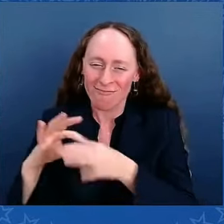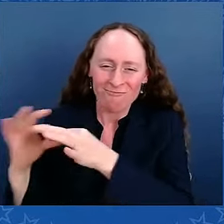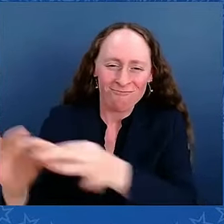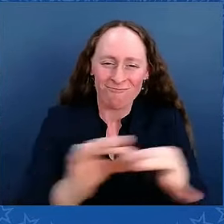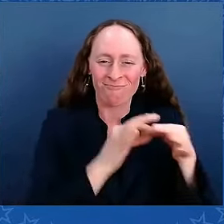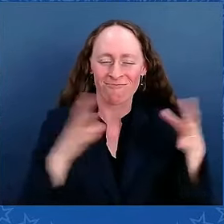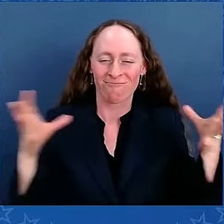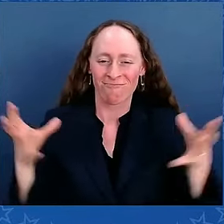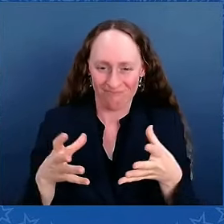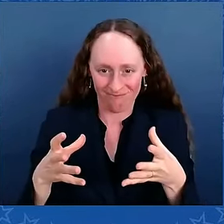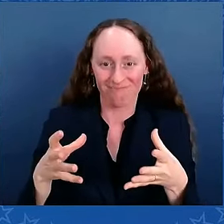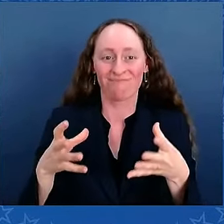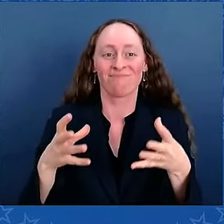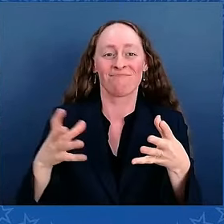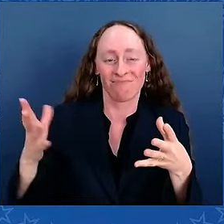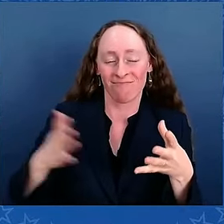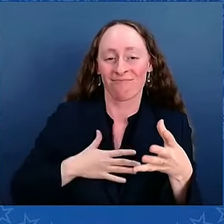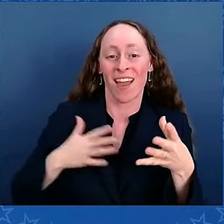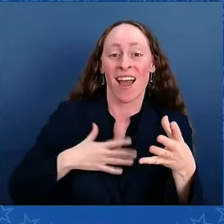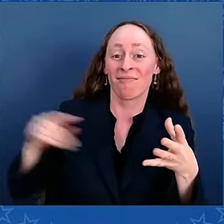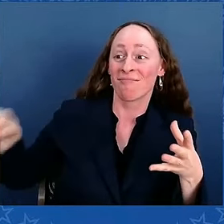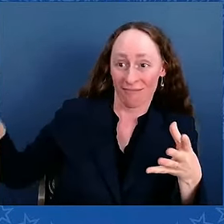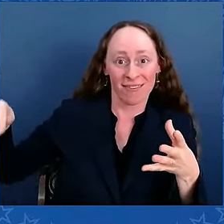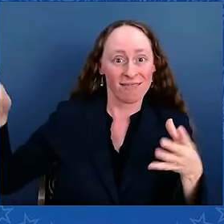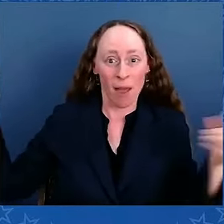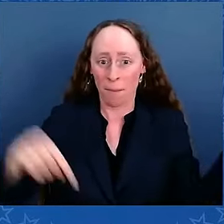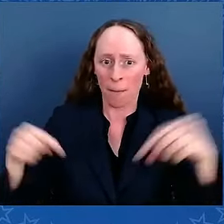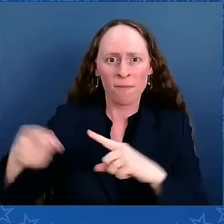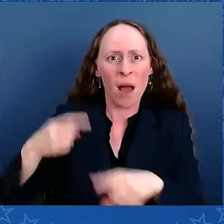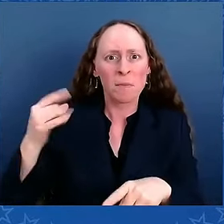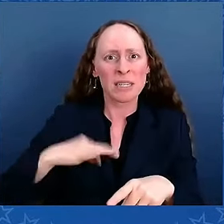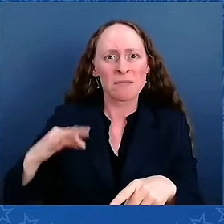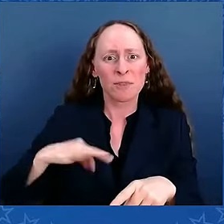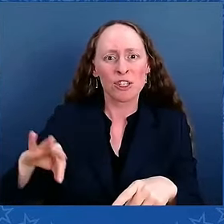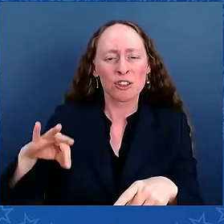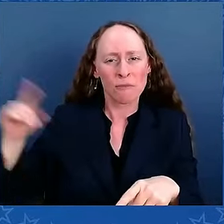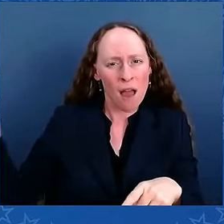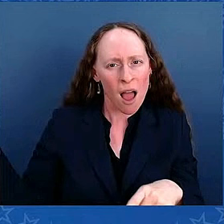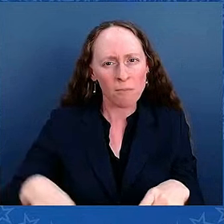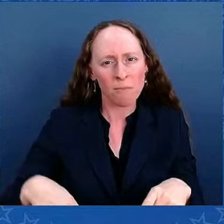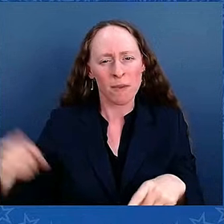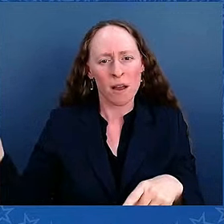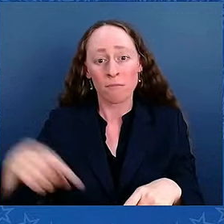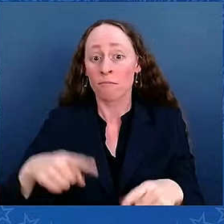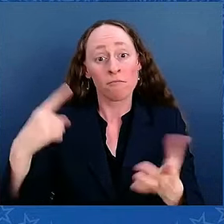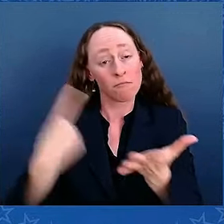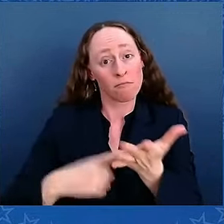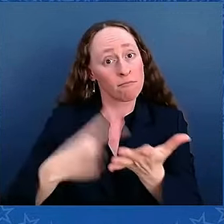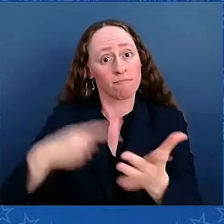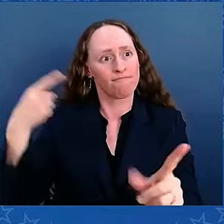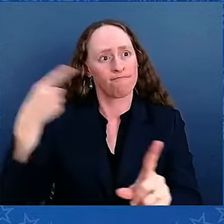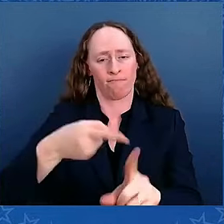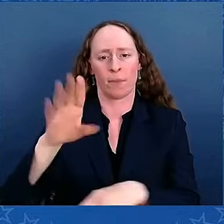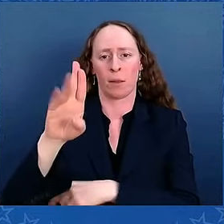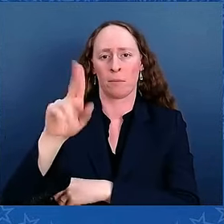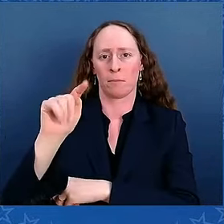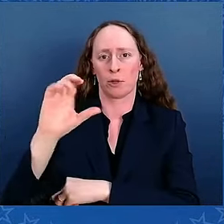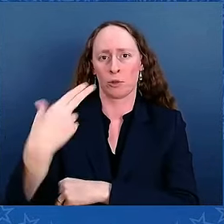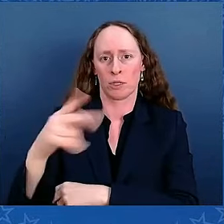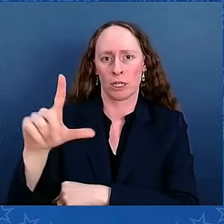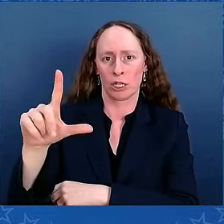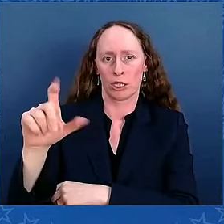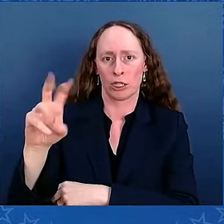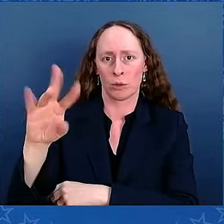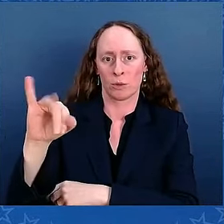Nothing affected our lives more than the Butch Lewis Act. And I'm a second generation Teamster from local 249 in